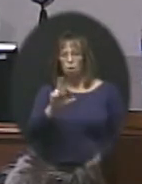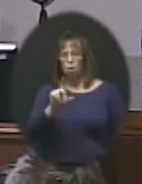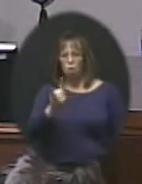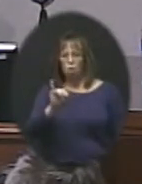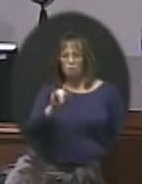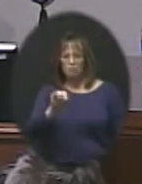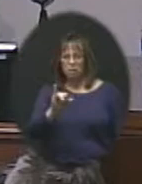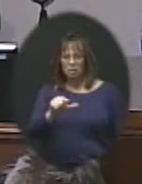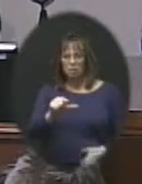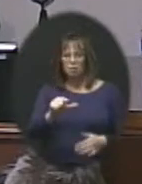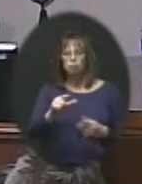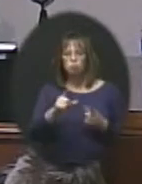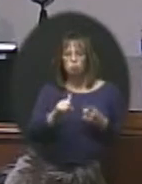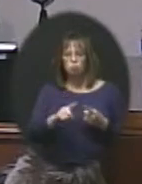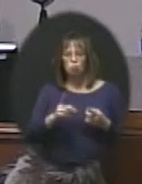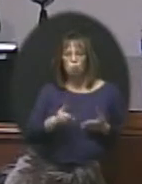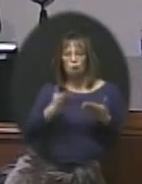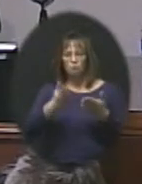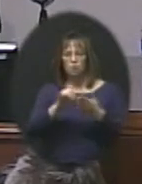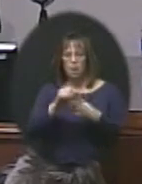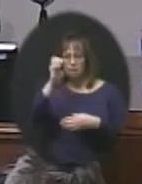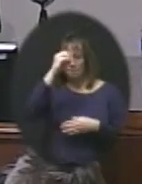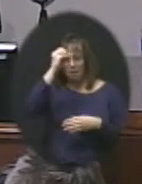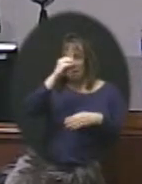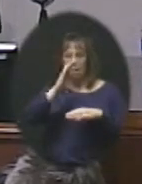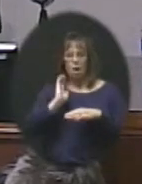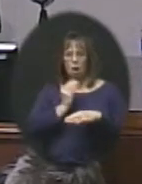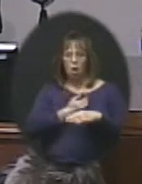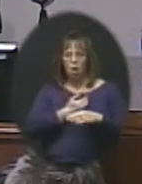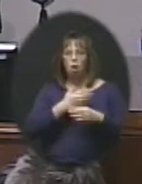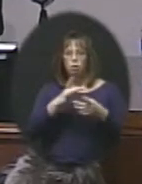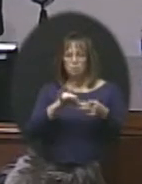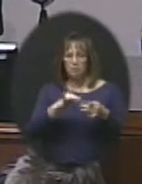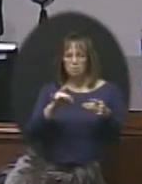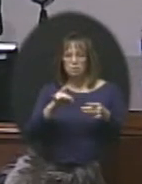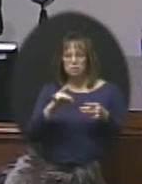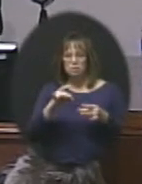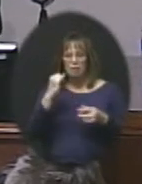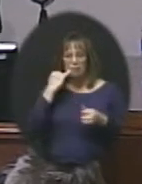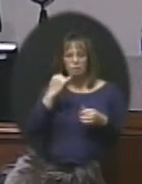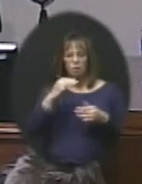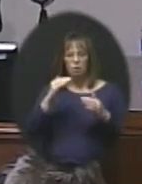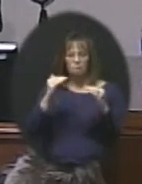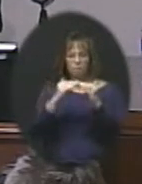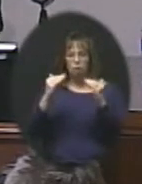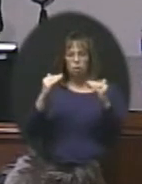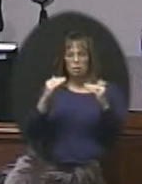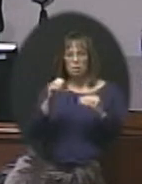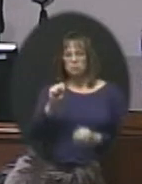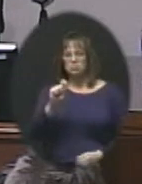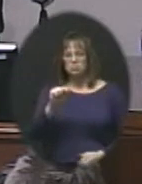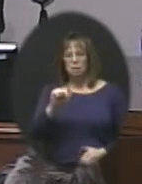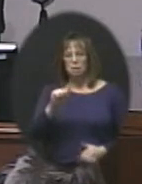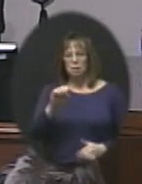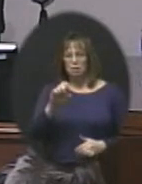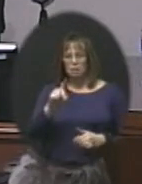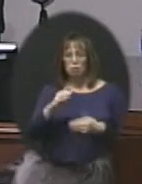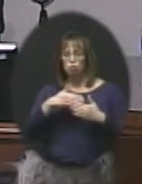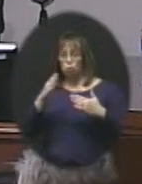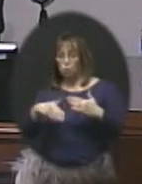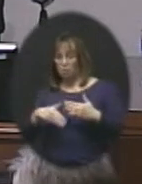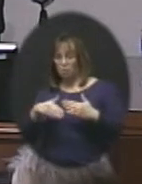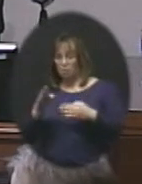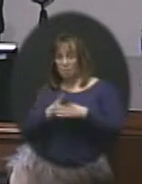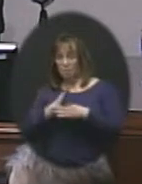to offer that opinion on our financial statements and whether or not they're fairly stated. And to wrap up the business and